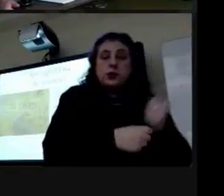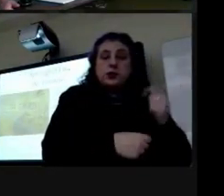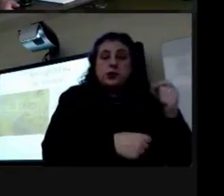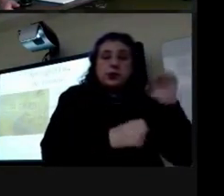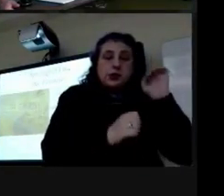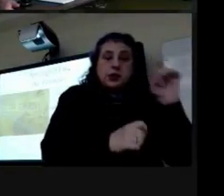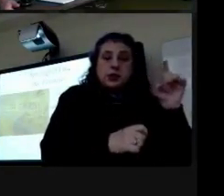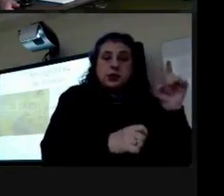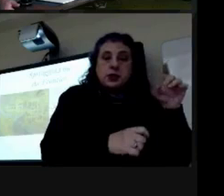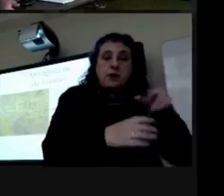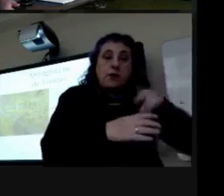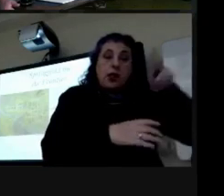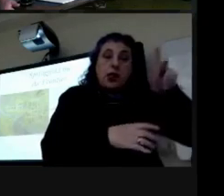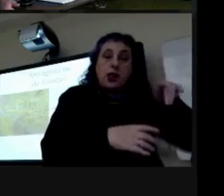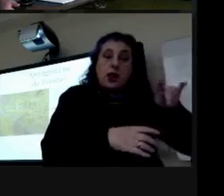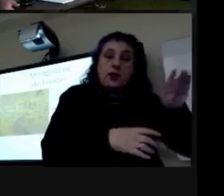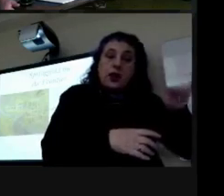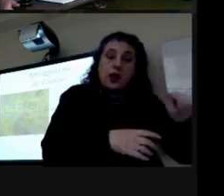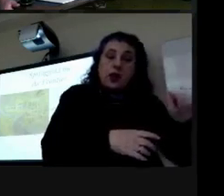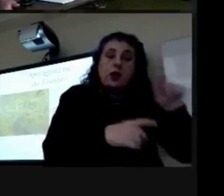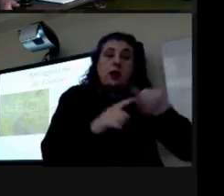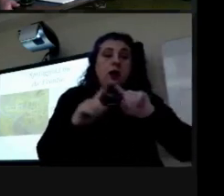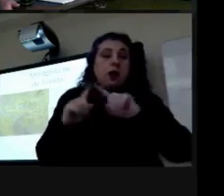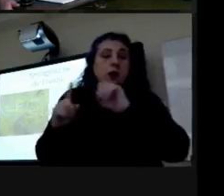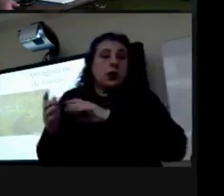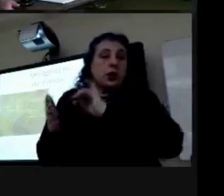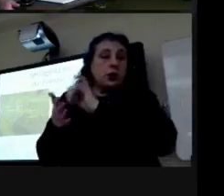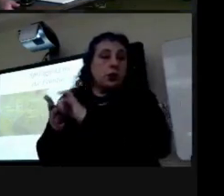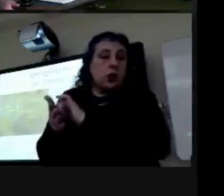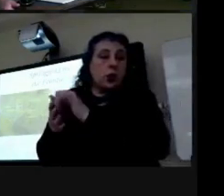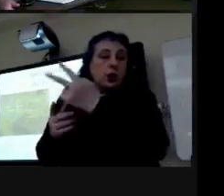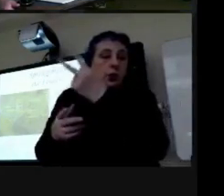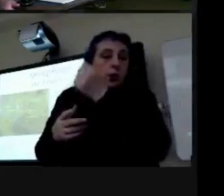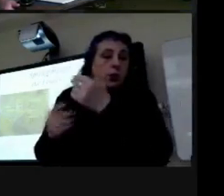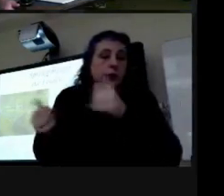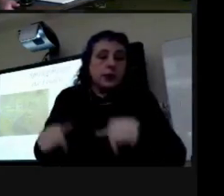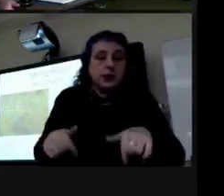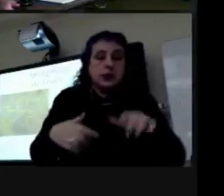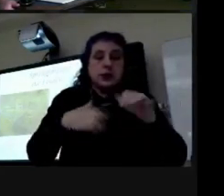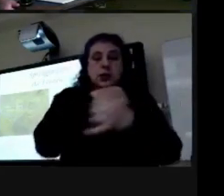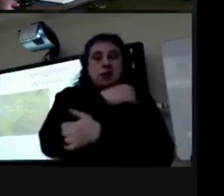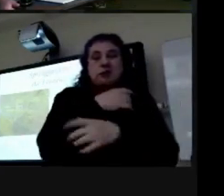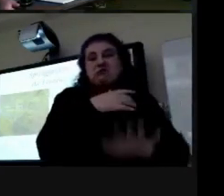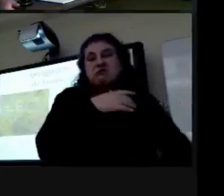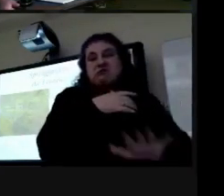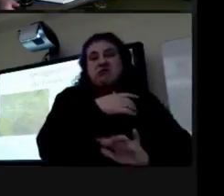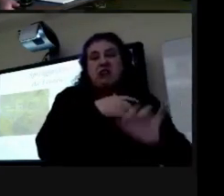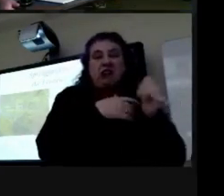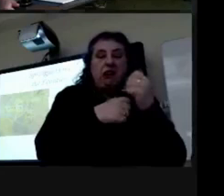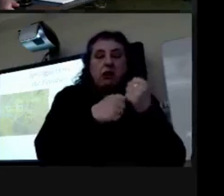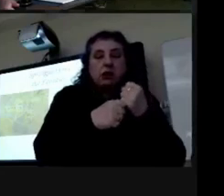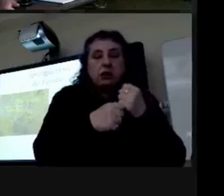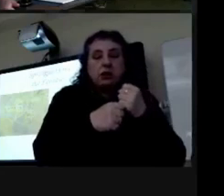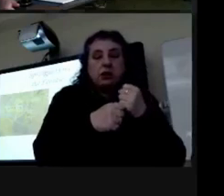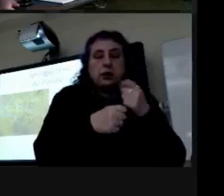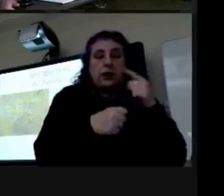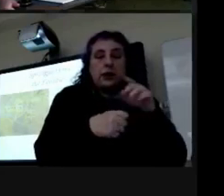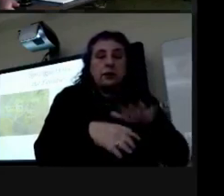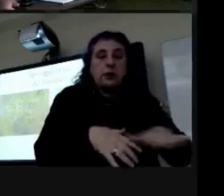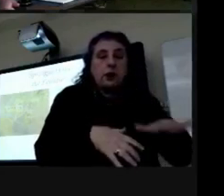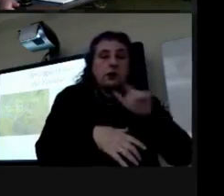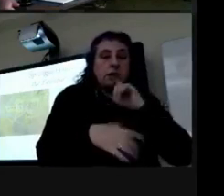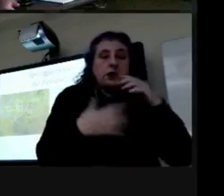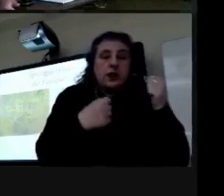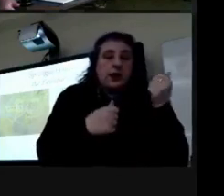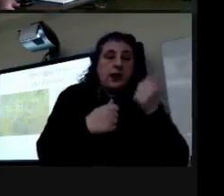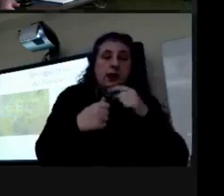having received his education in philadelphia the other in new york and both having been in this country about 10 years the green city that these parts are